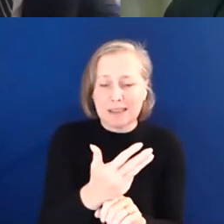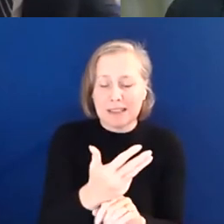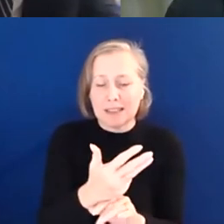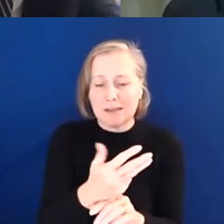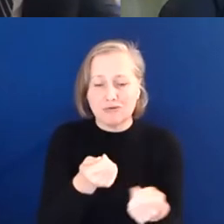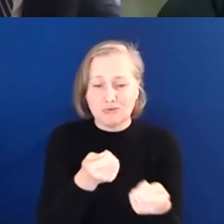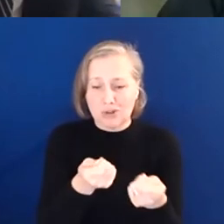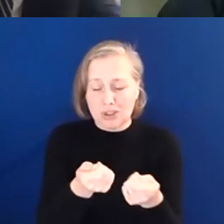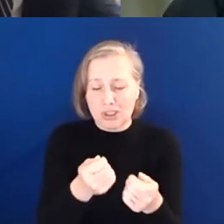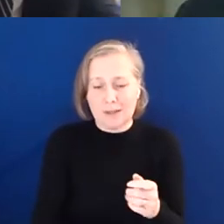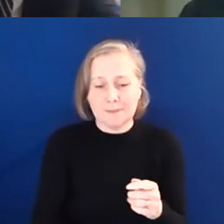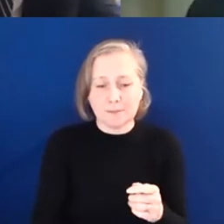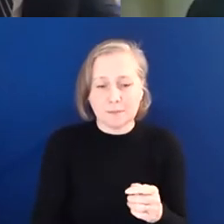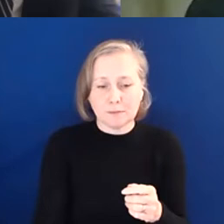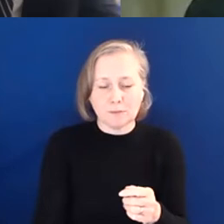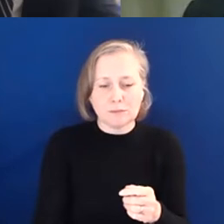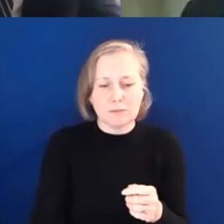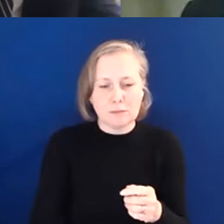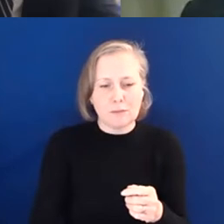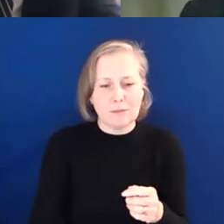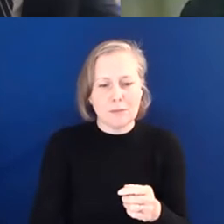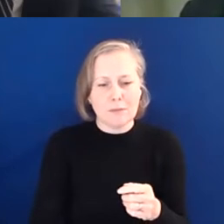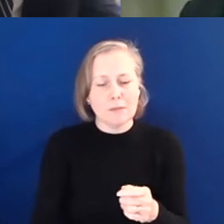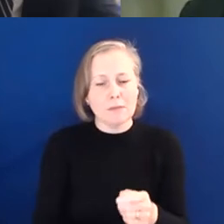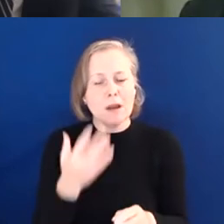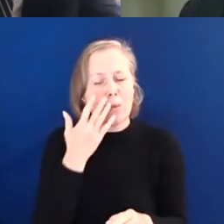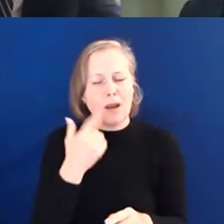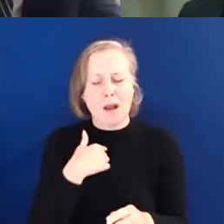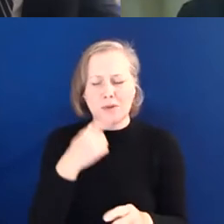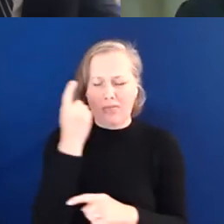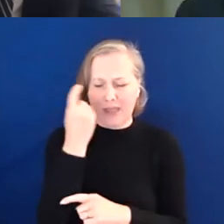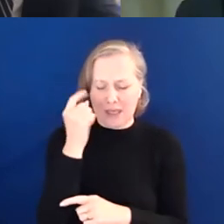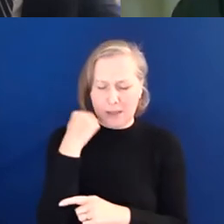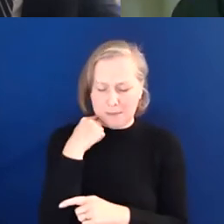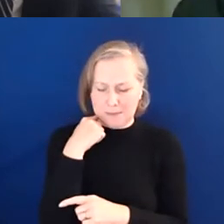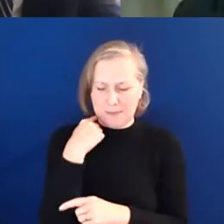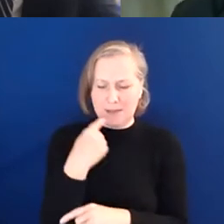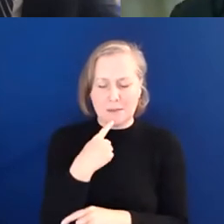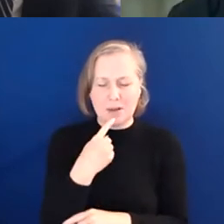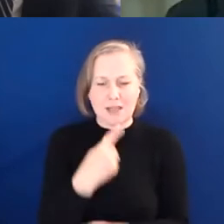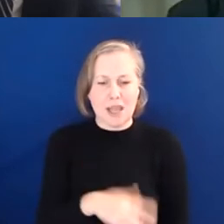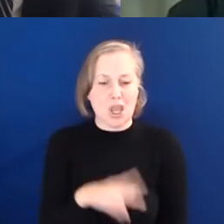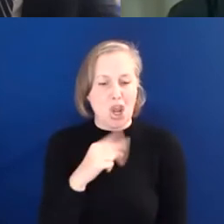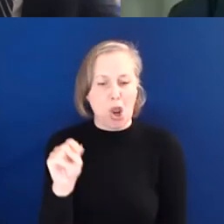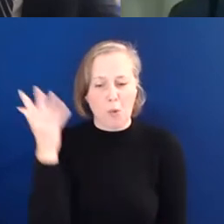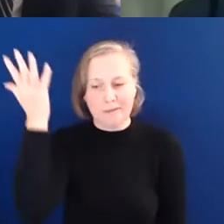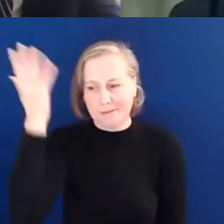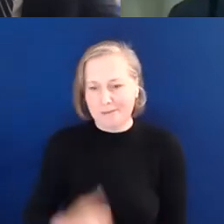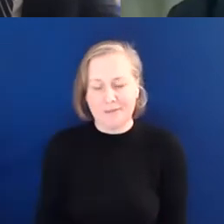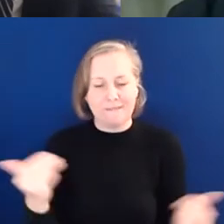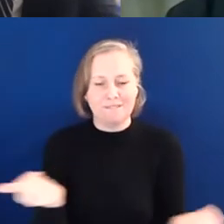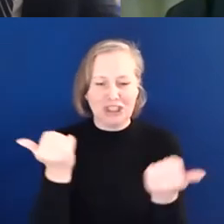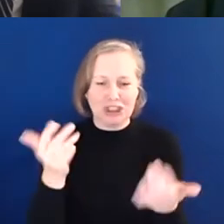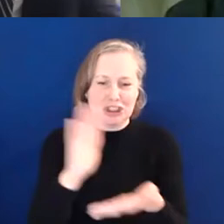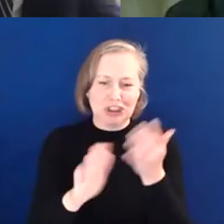So the, I guess, when I was thinking about this, I thought I could actually just give a very simple answer and say no, it doesn't and kind of end it there